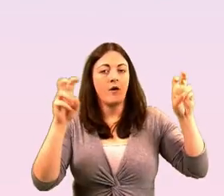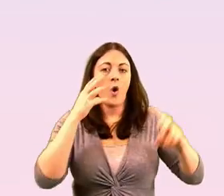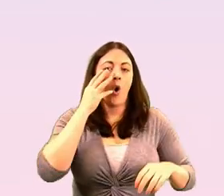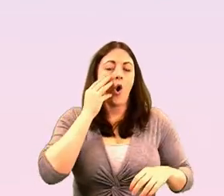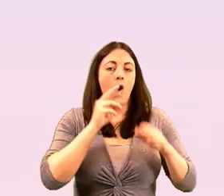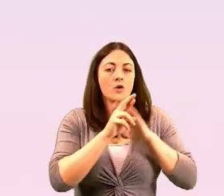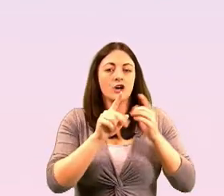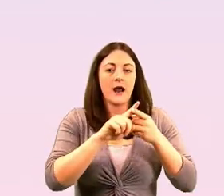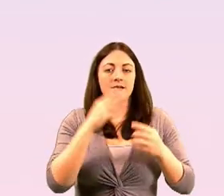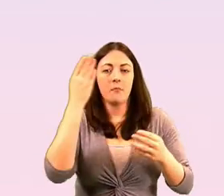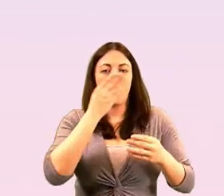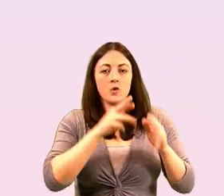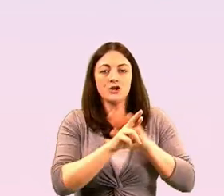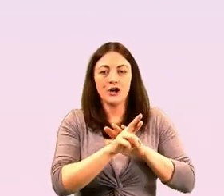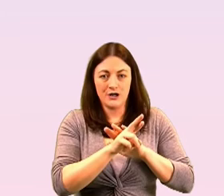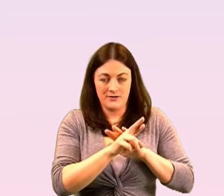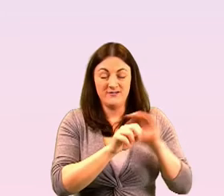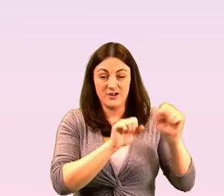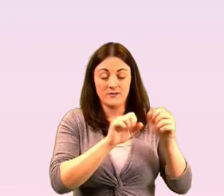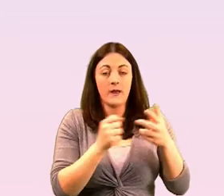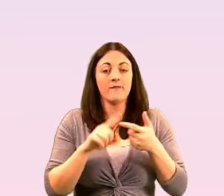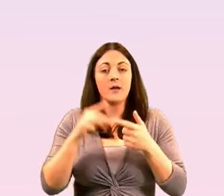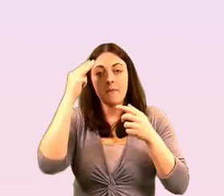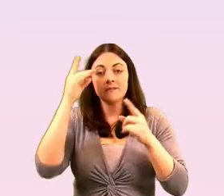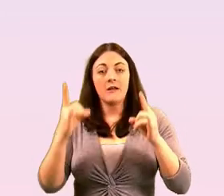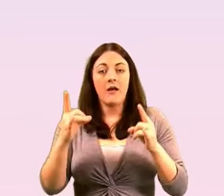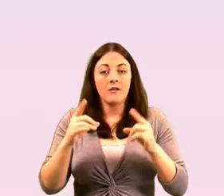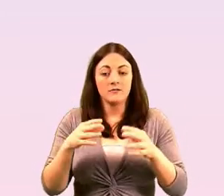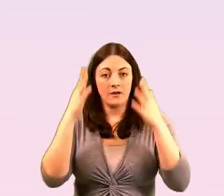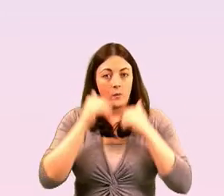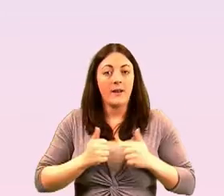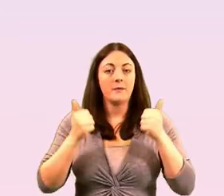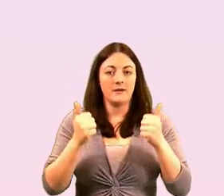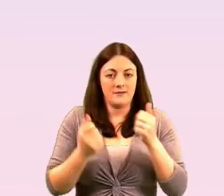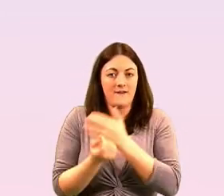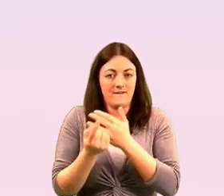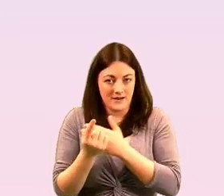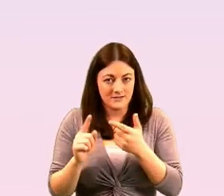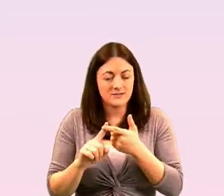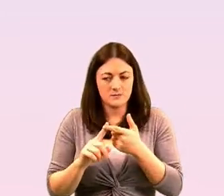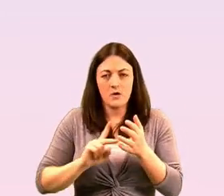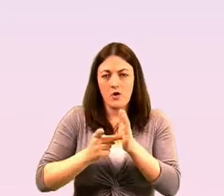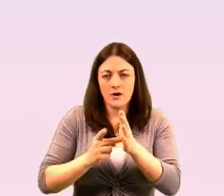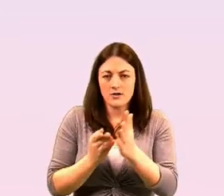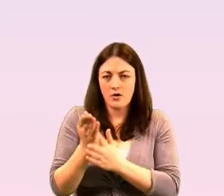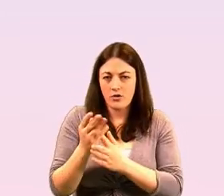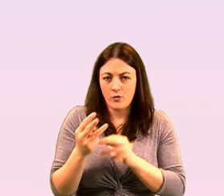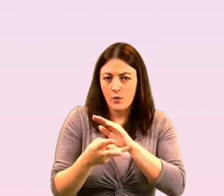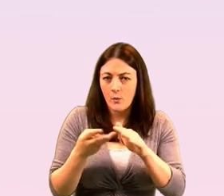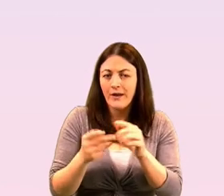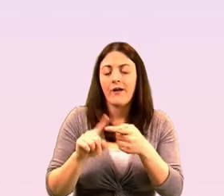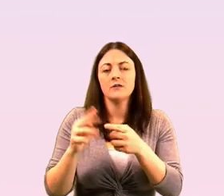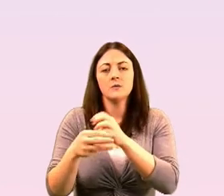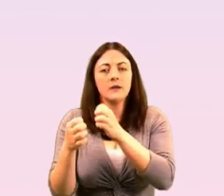community group we run health and well-being events um during the week every week and we also have a